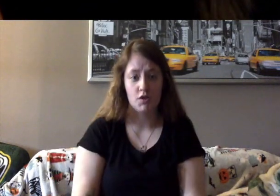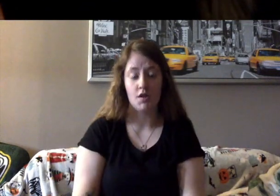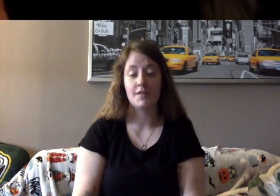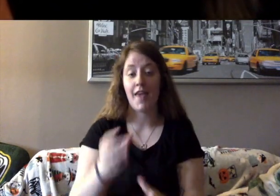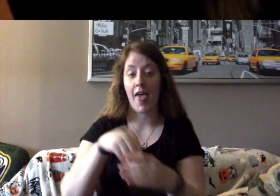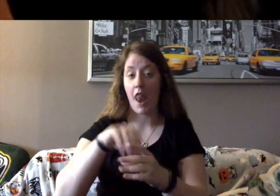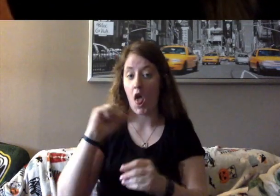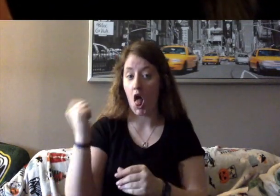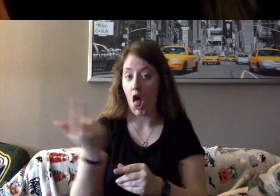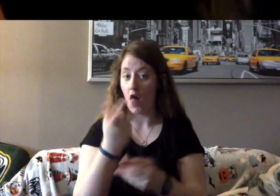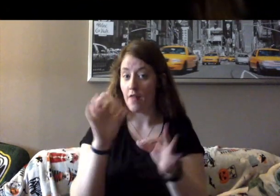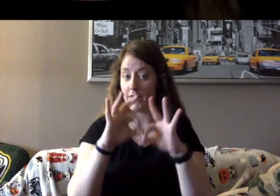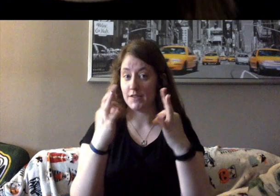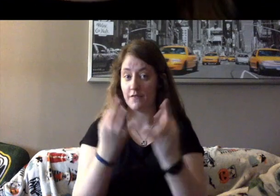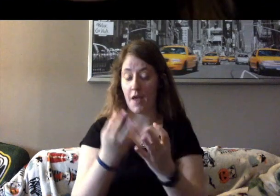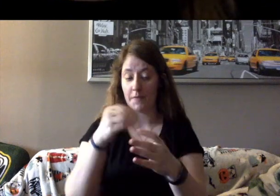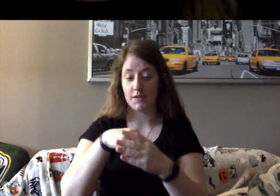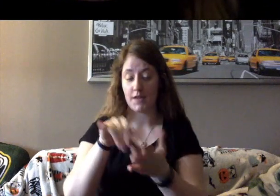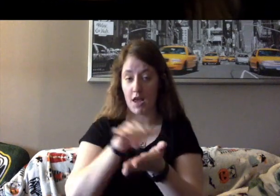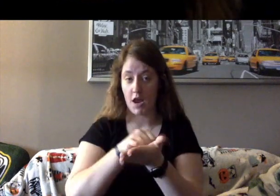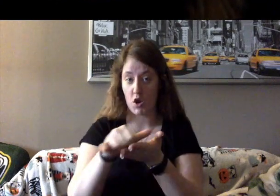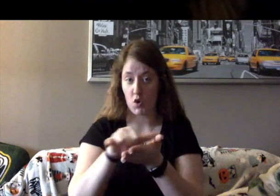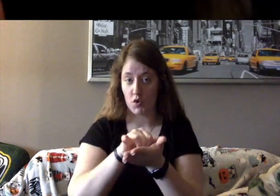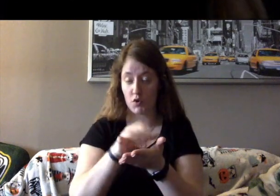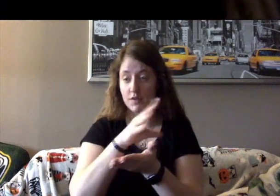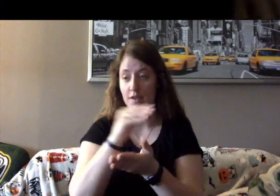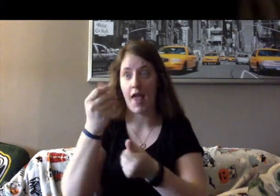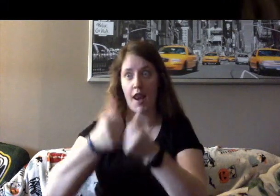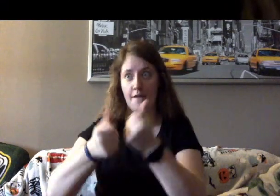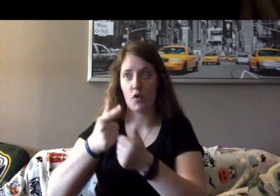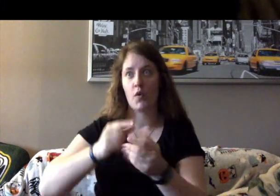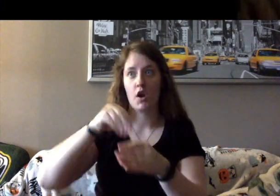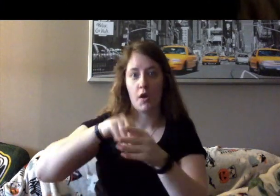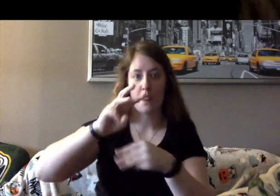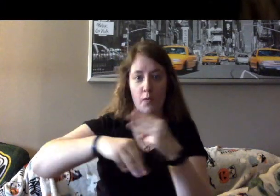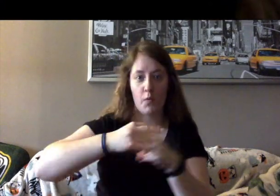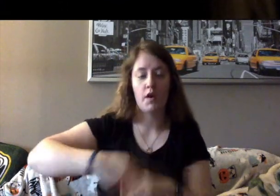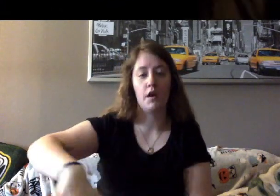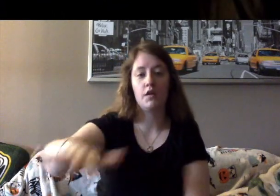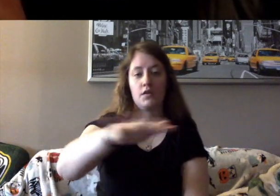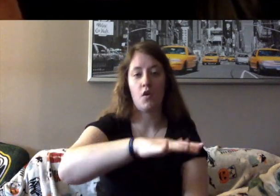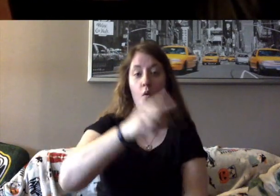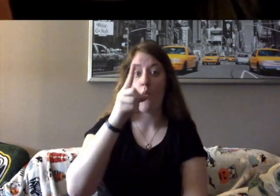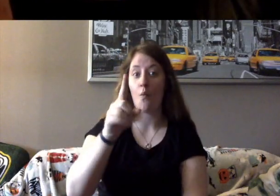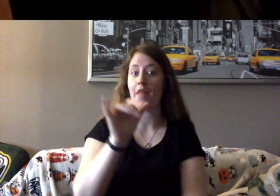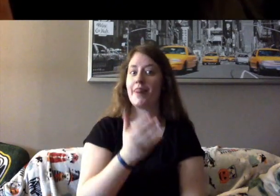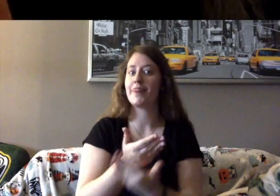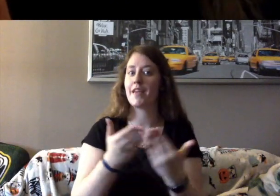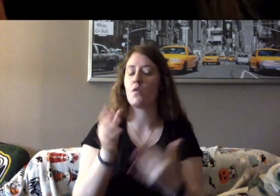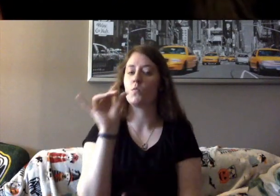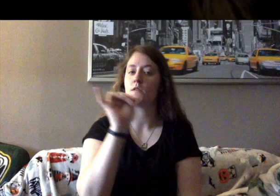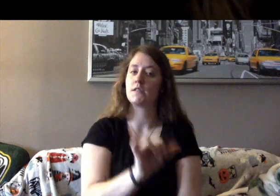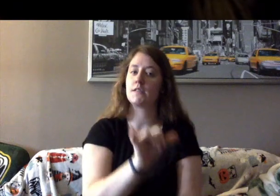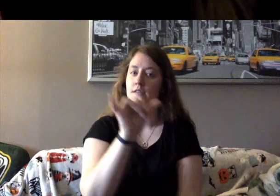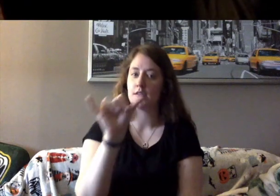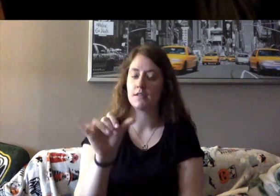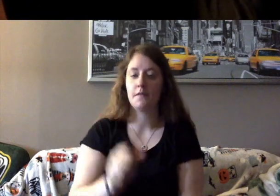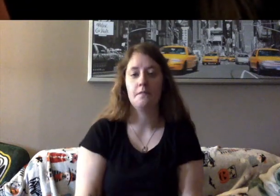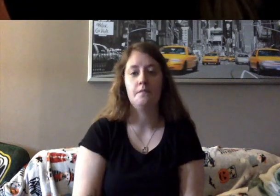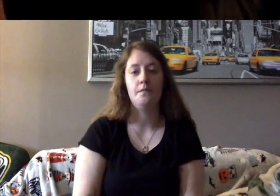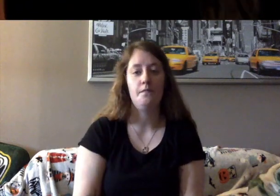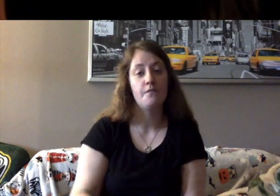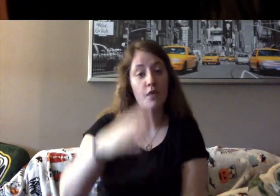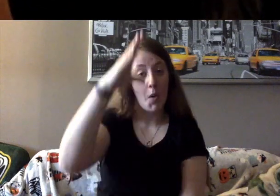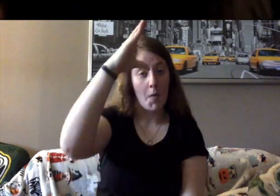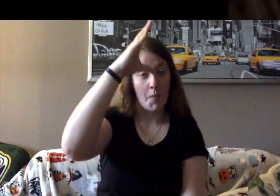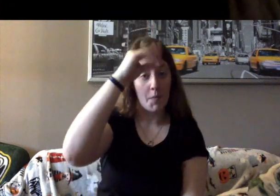Brooklyn, New York, and in families everywhere, one thing was the same. Boys were expected